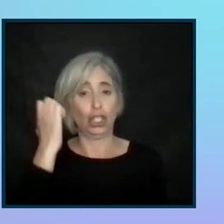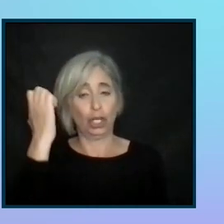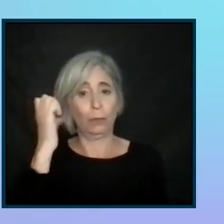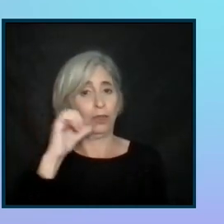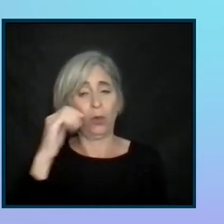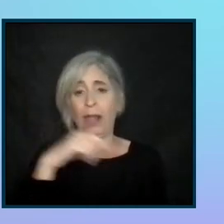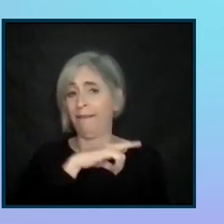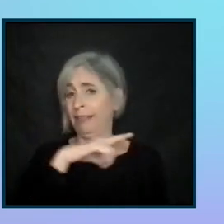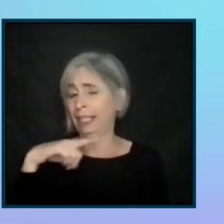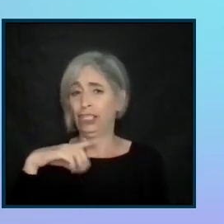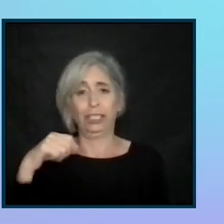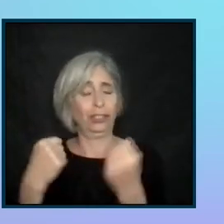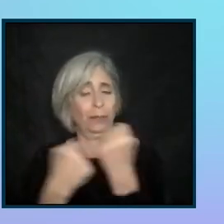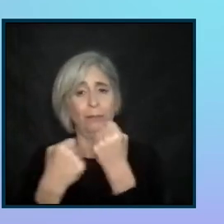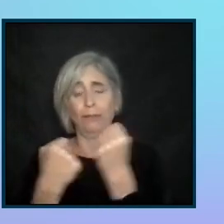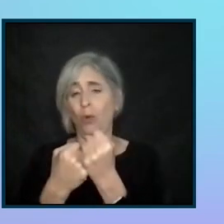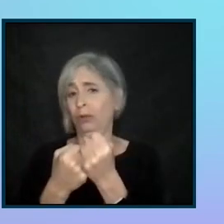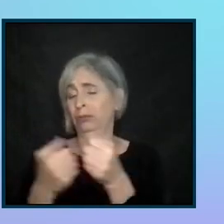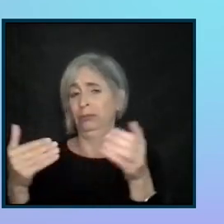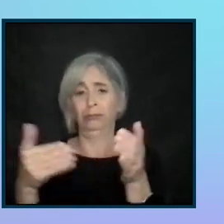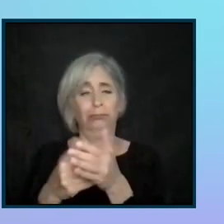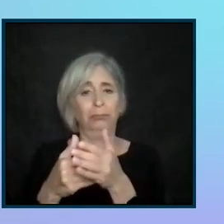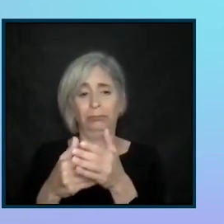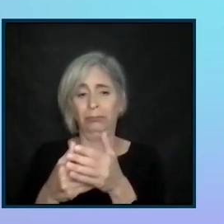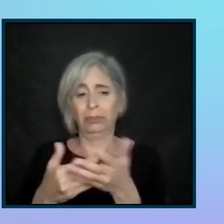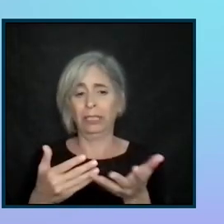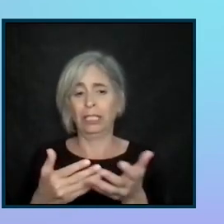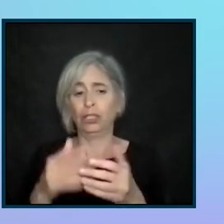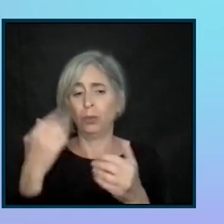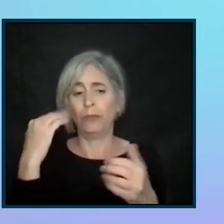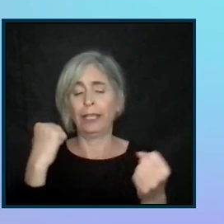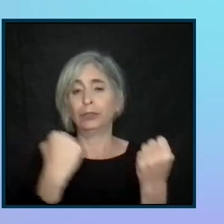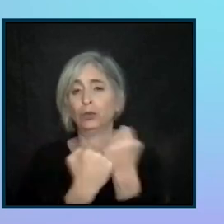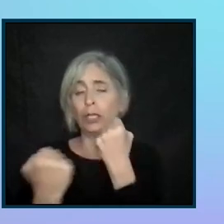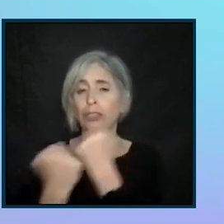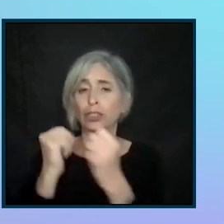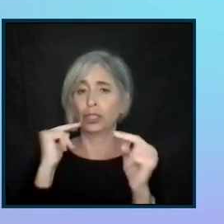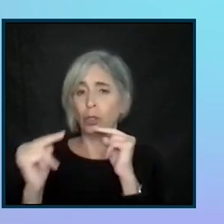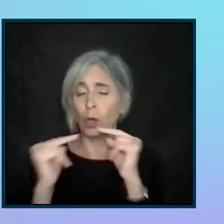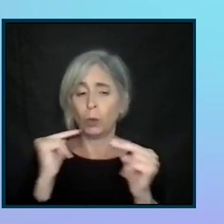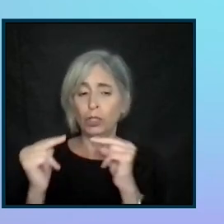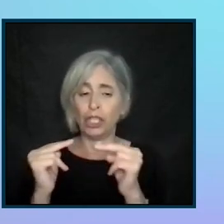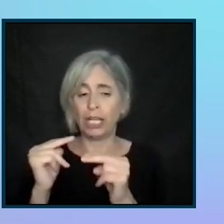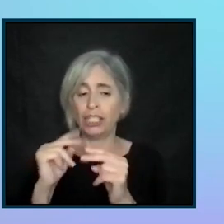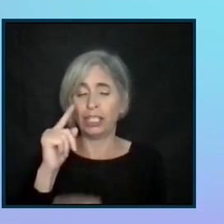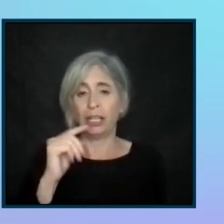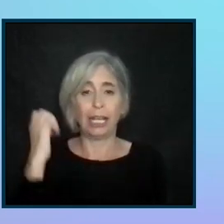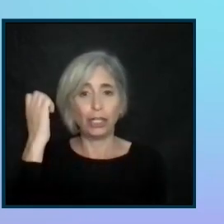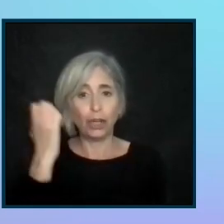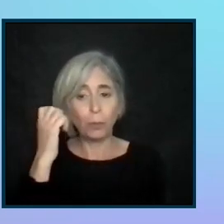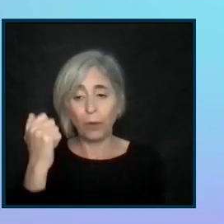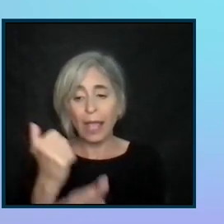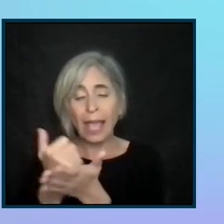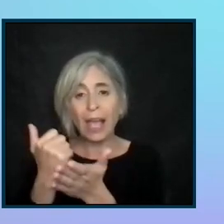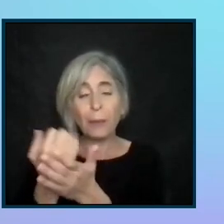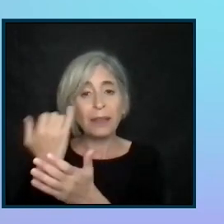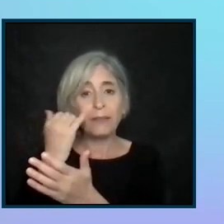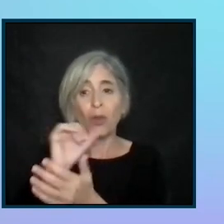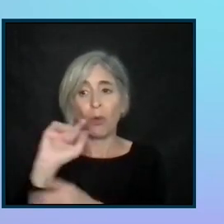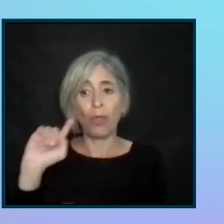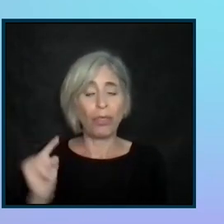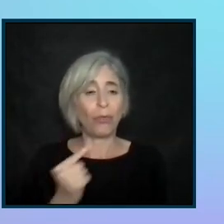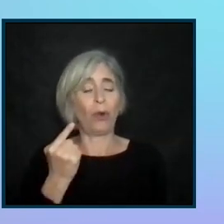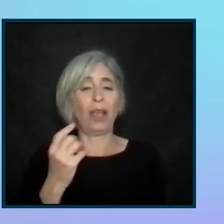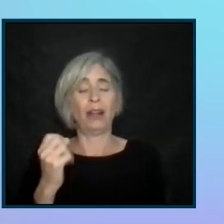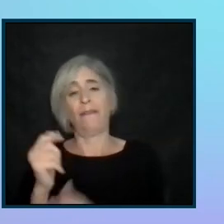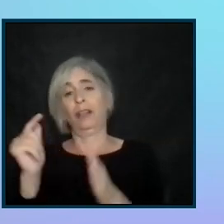legislation that supports litigation. Do you think structured negotiation will help where there's no threat of